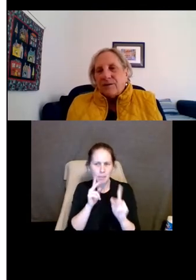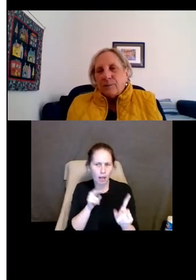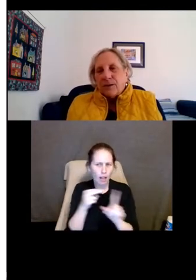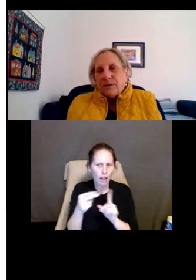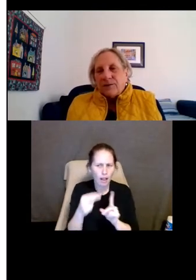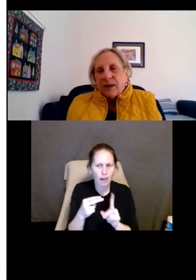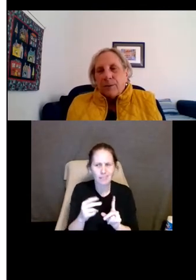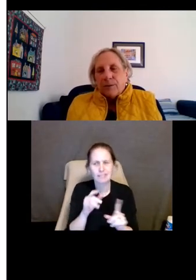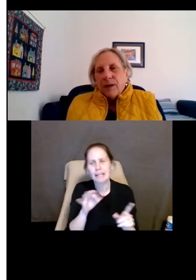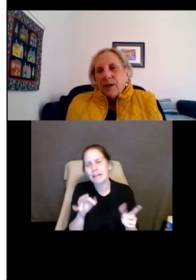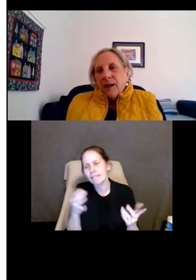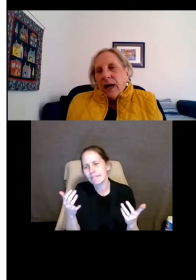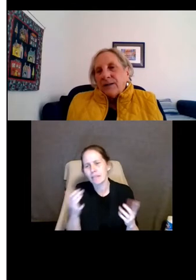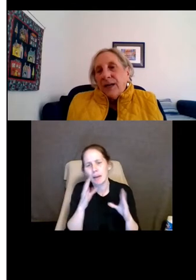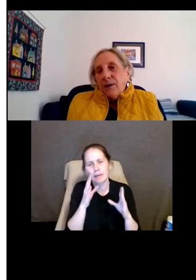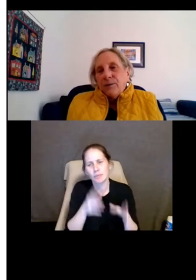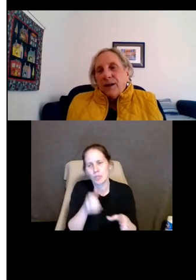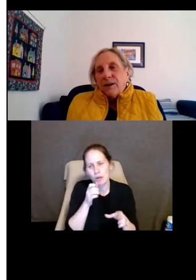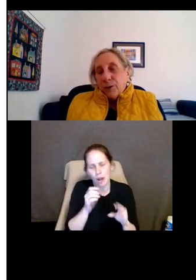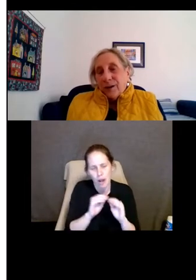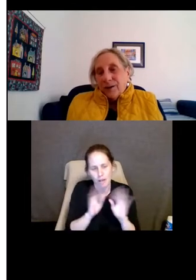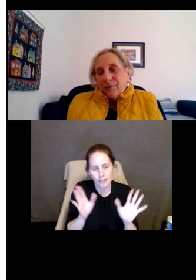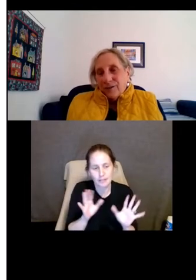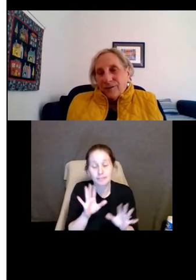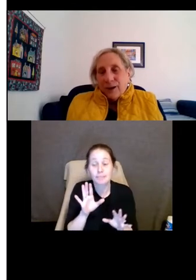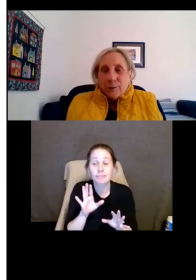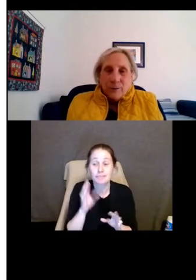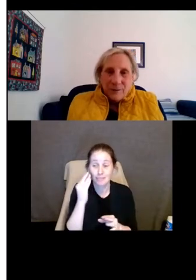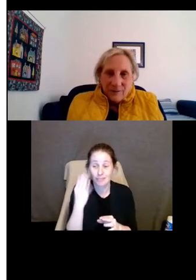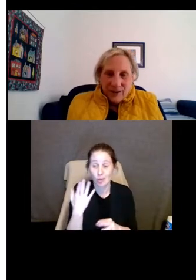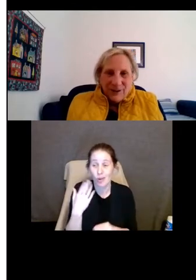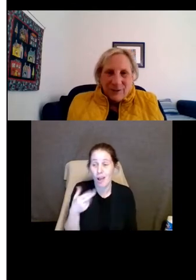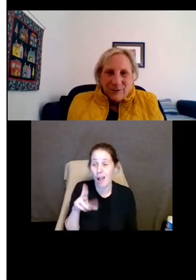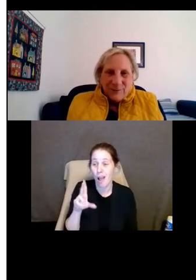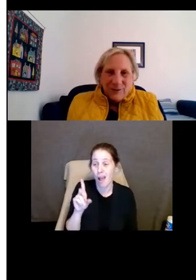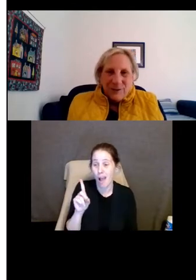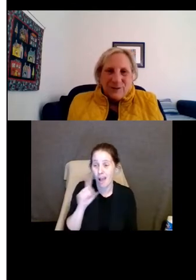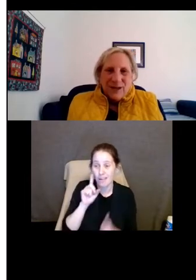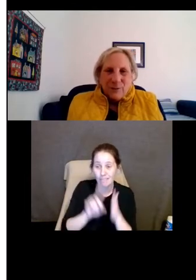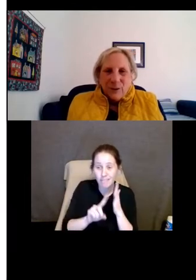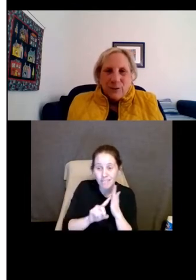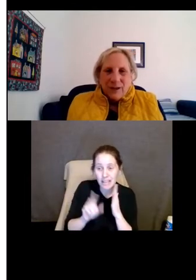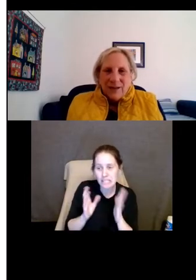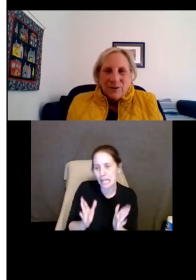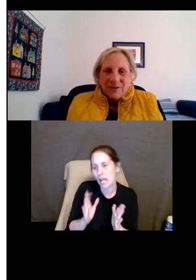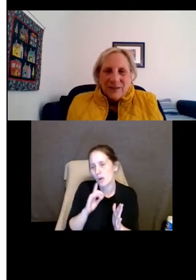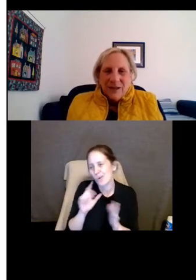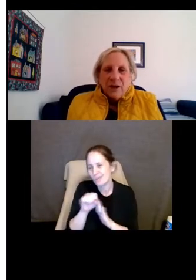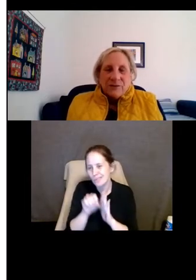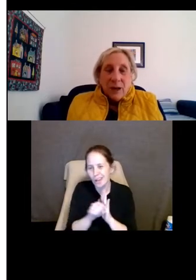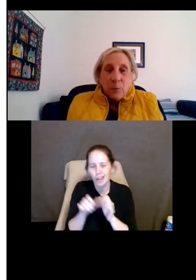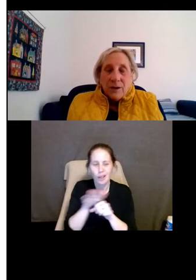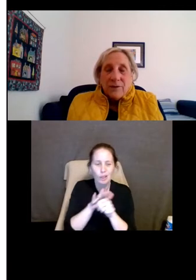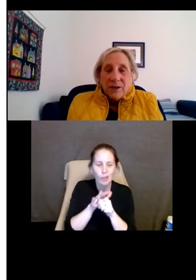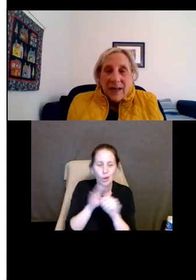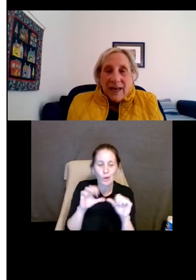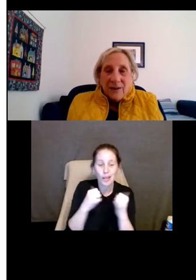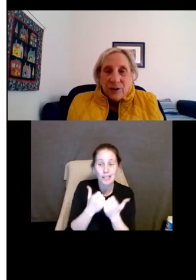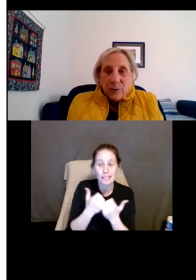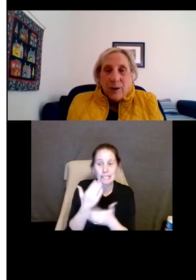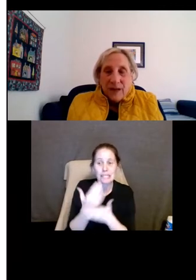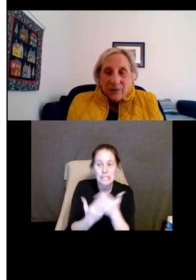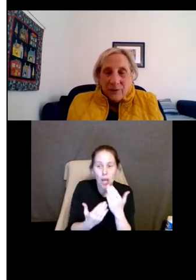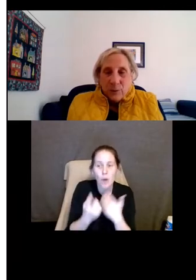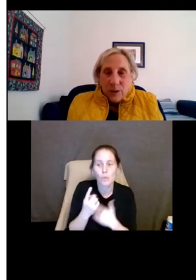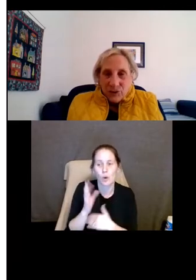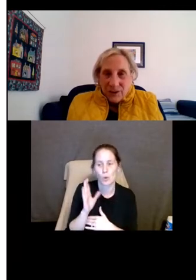obviously disabled? I'll tell you that if you're a HUD investigator or investigator for some state or local agency, someone is going to